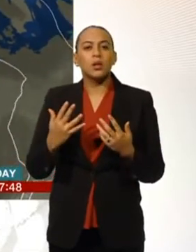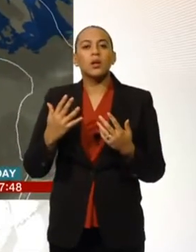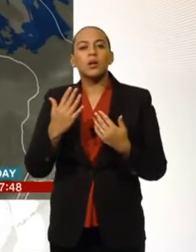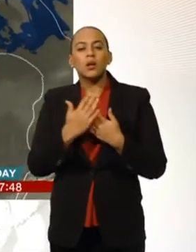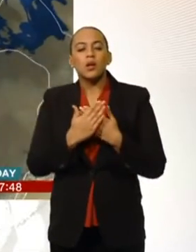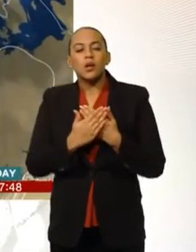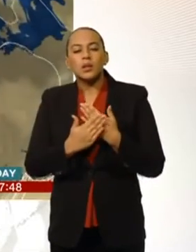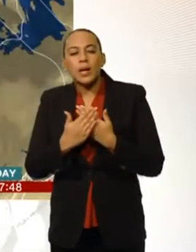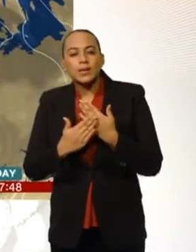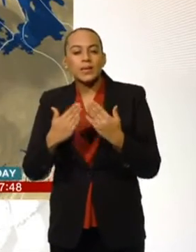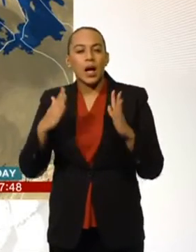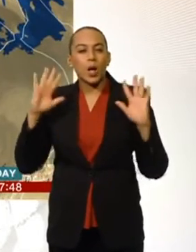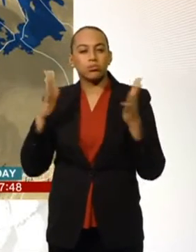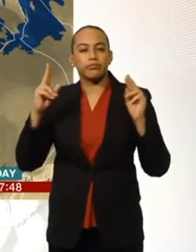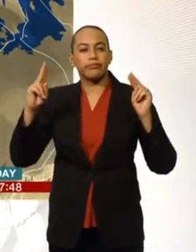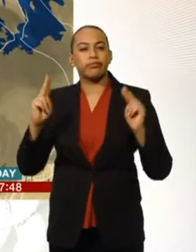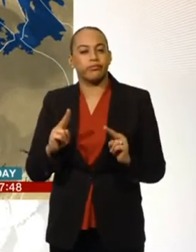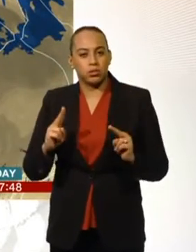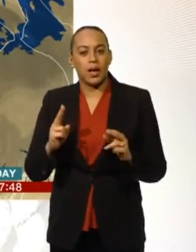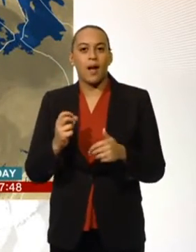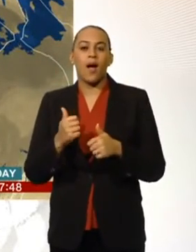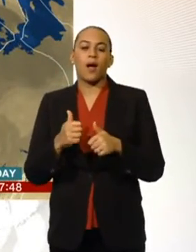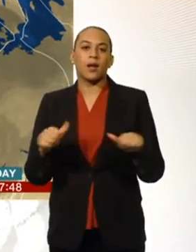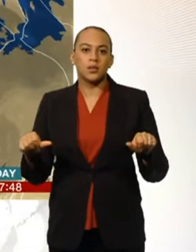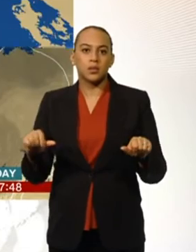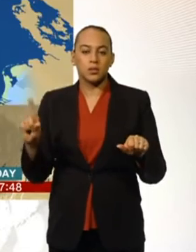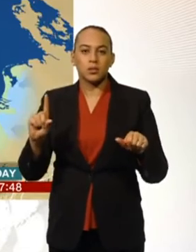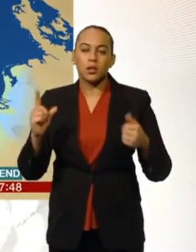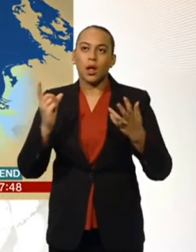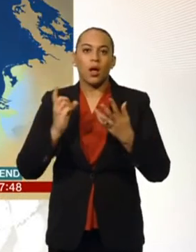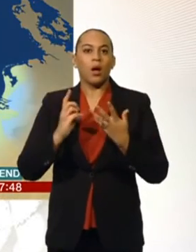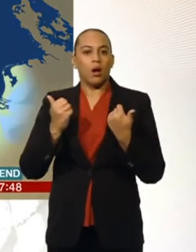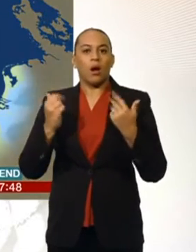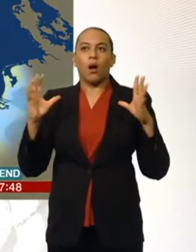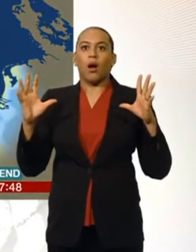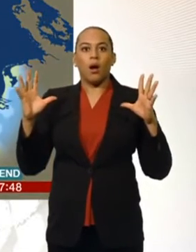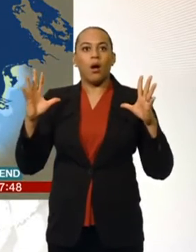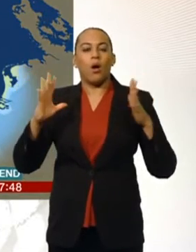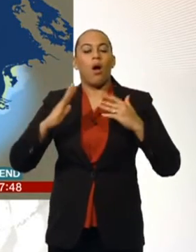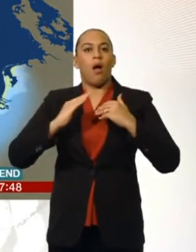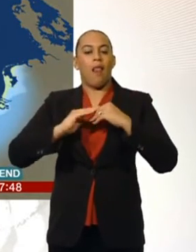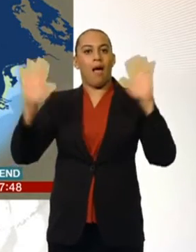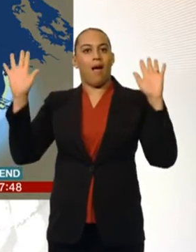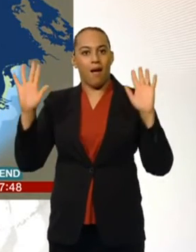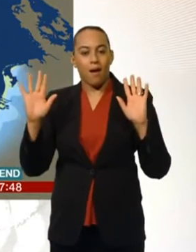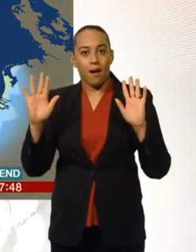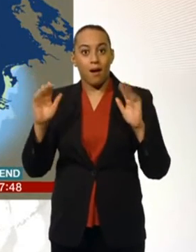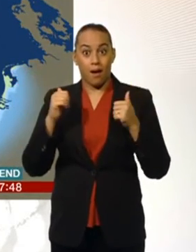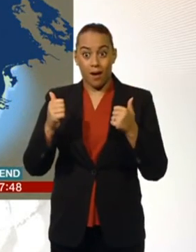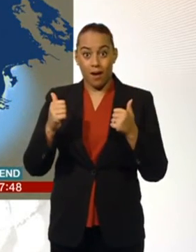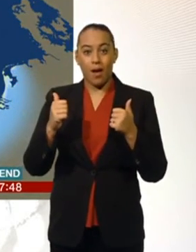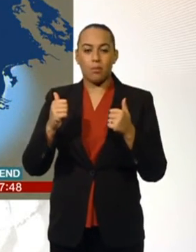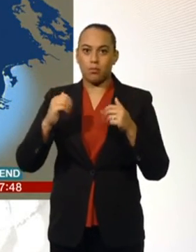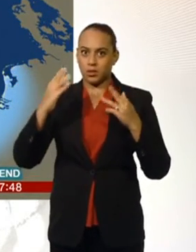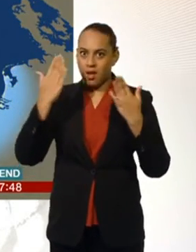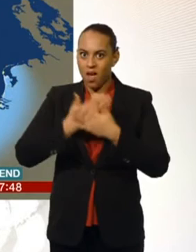into Saturday. And at long last, a welcome sight for the start of the weekend. An air of high pressure keeps things largely dry. But under clear skies by night,